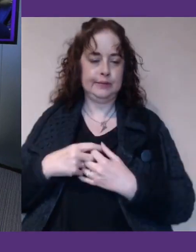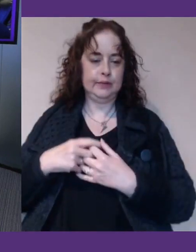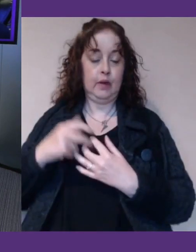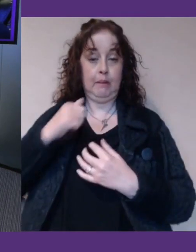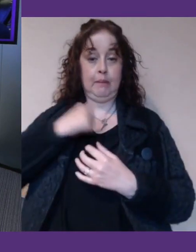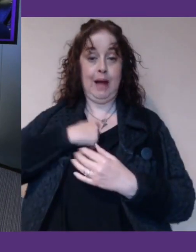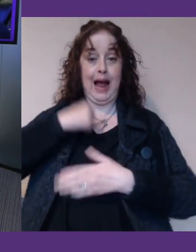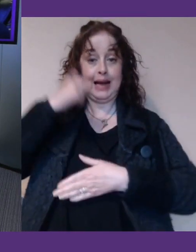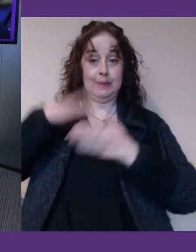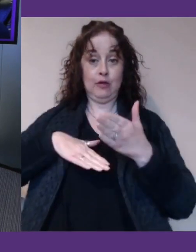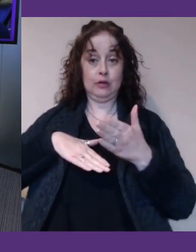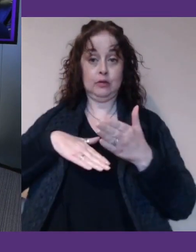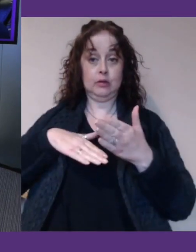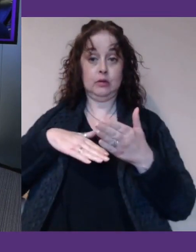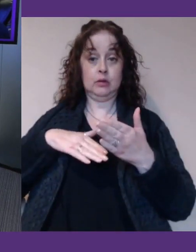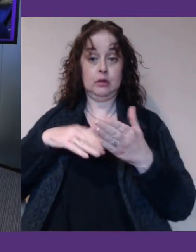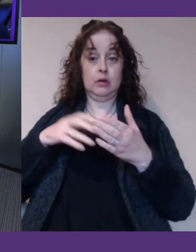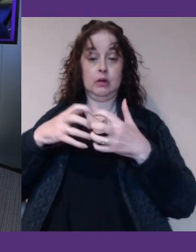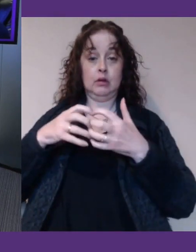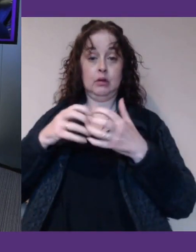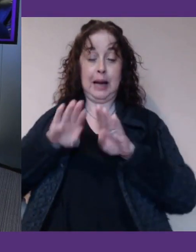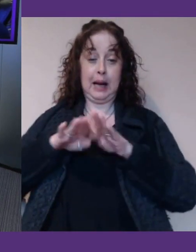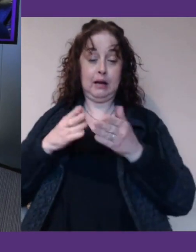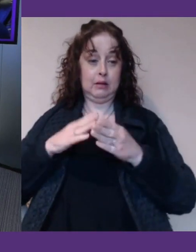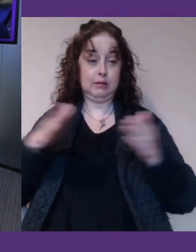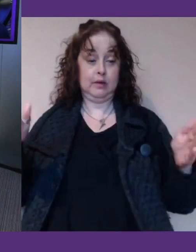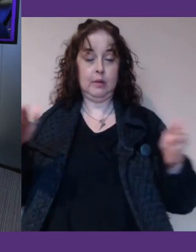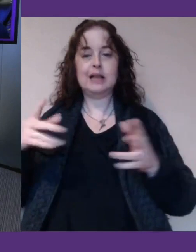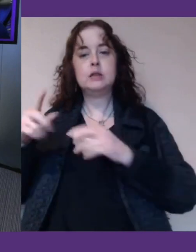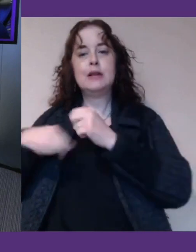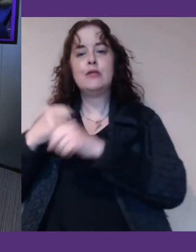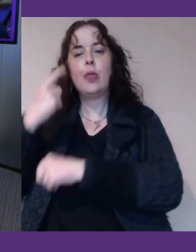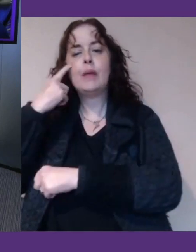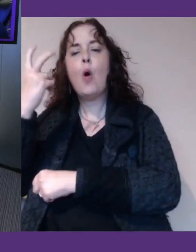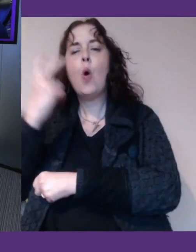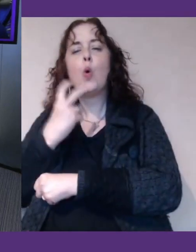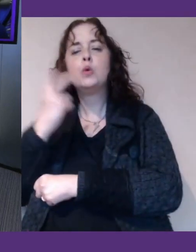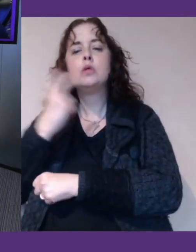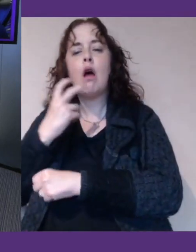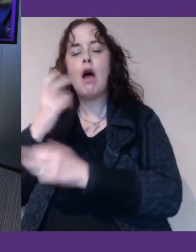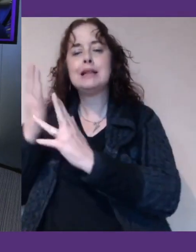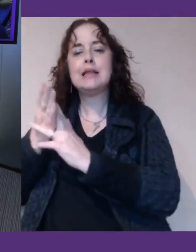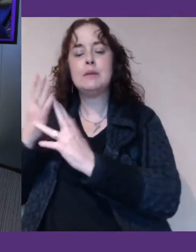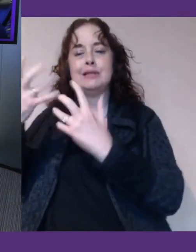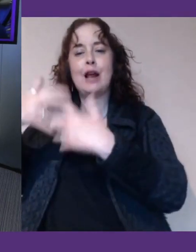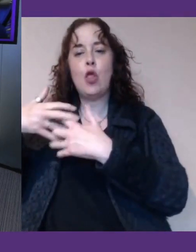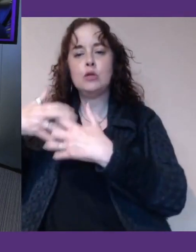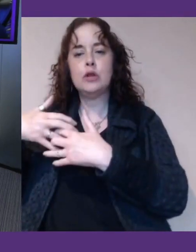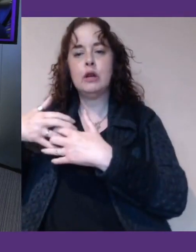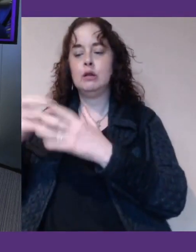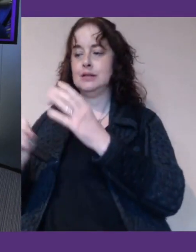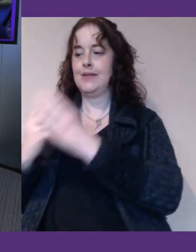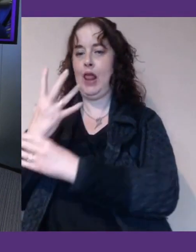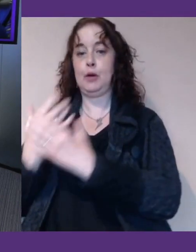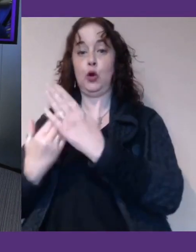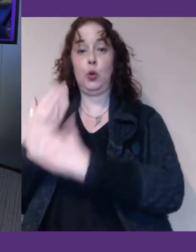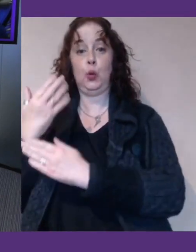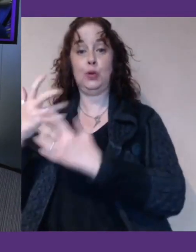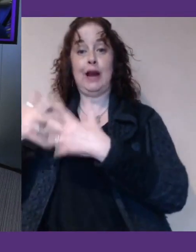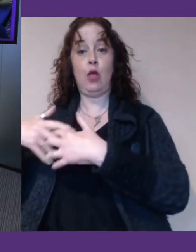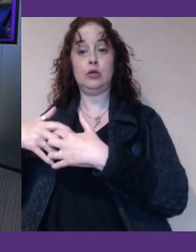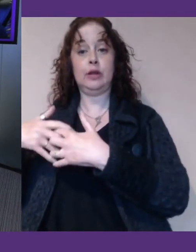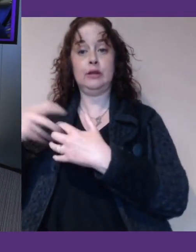it is very large, particularly within the older generation of accessible technology and development of new technology doesn't tend to be headline